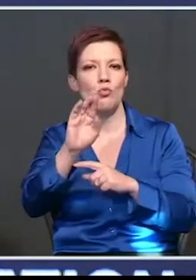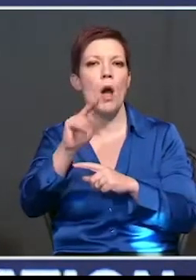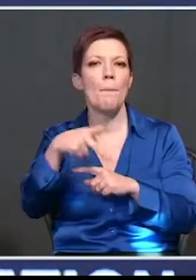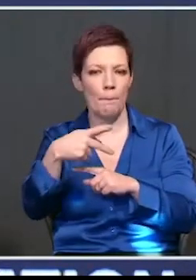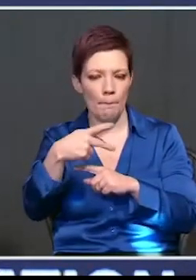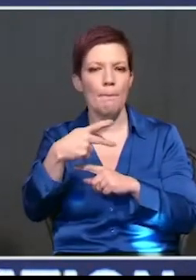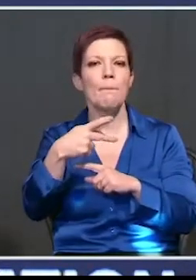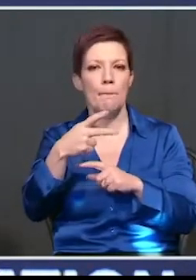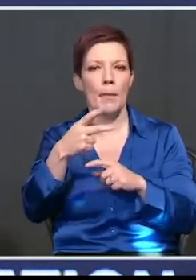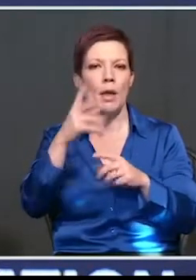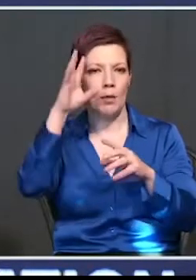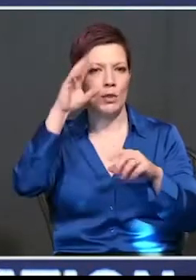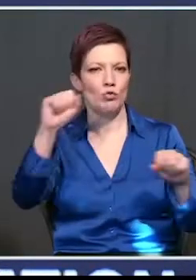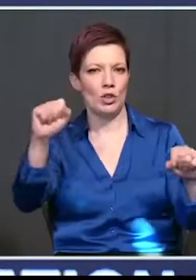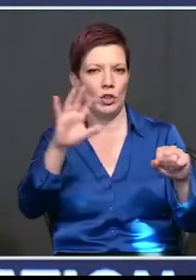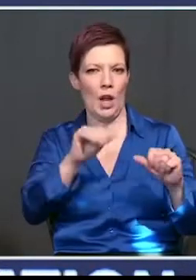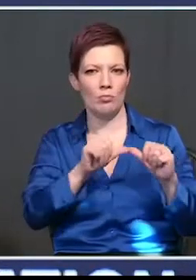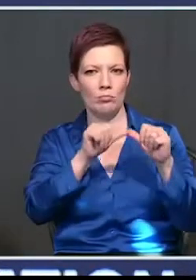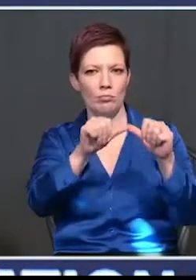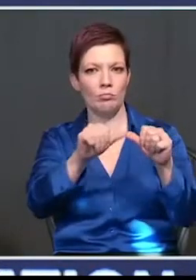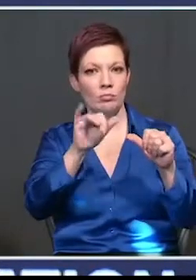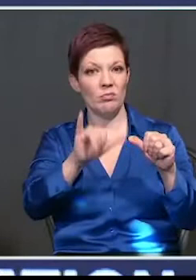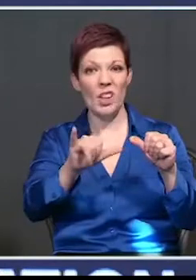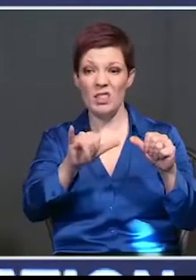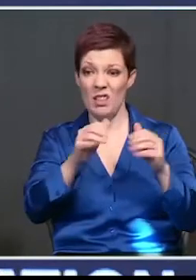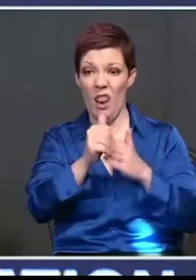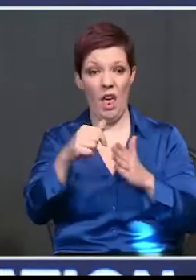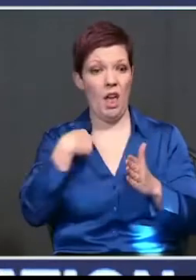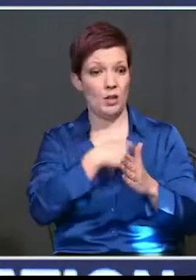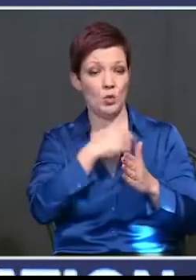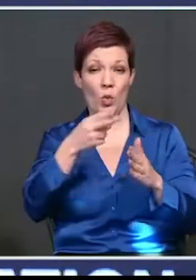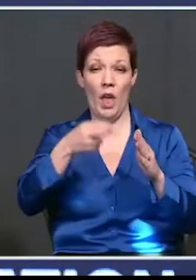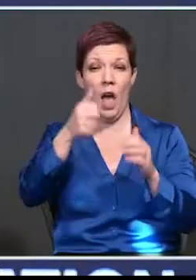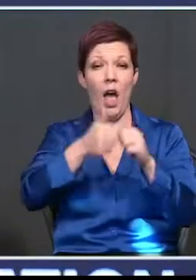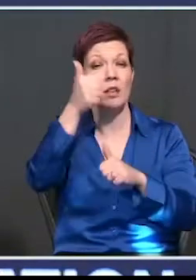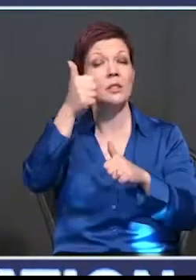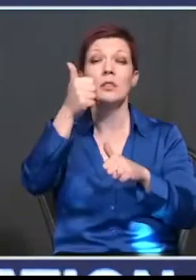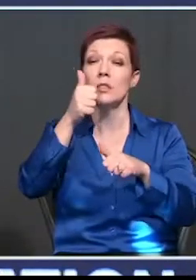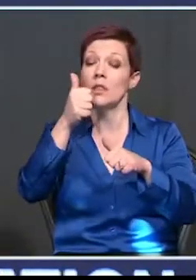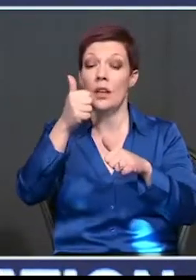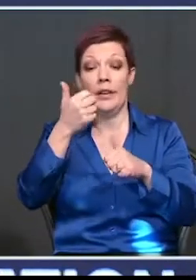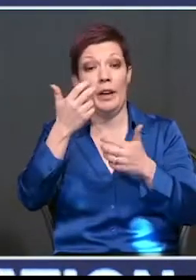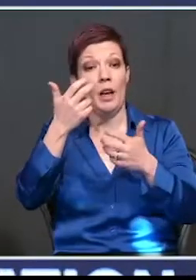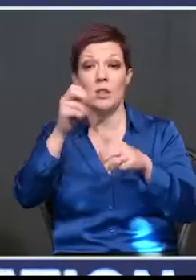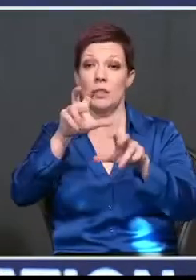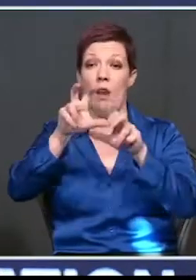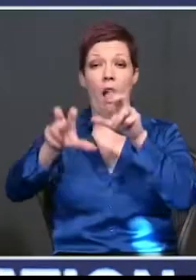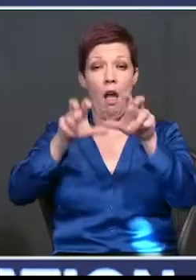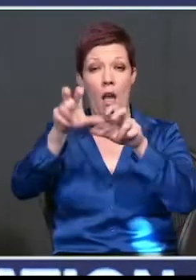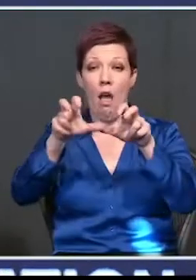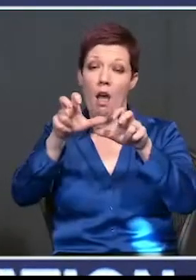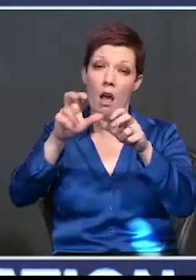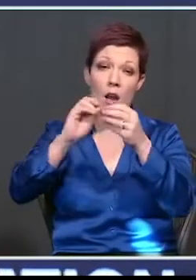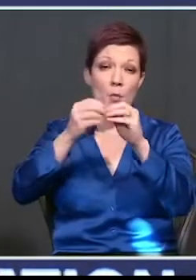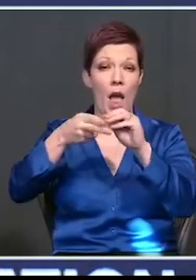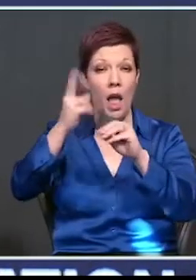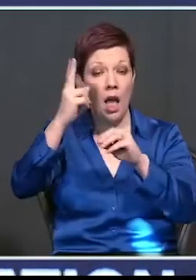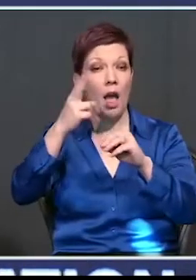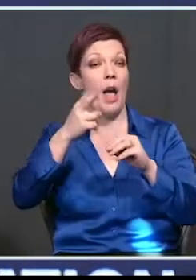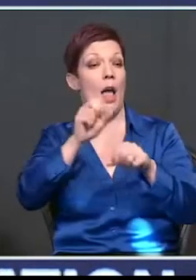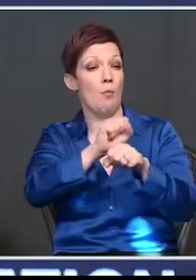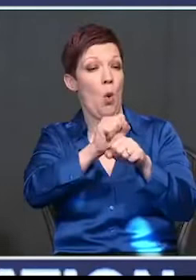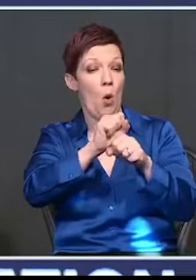a continuation, which has led us to the highest stock markets we've ever had, the best employment numbers we've ever had, a rebuilt military.